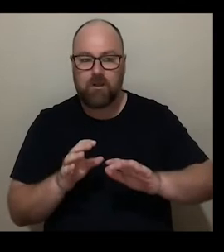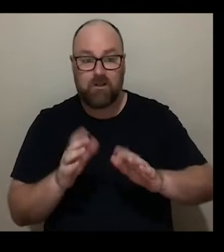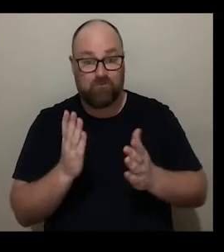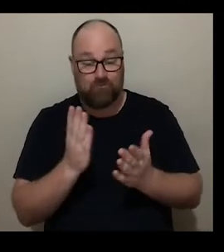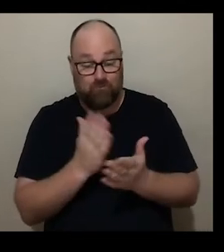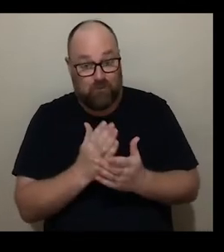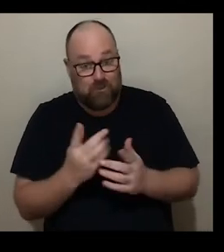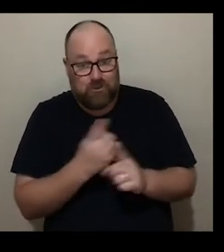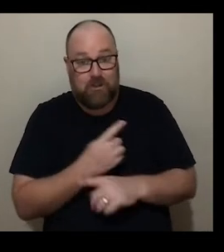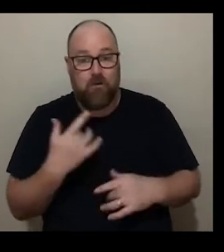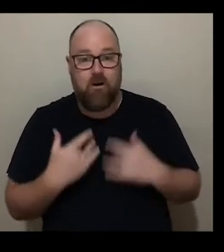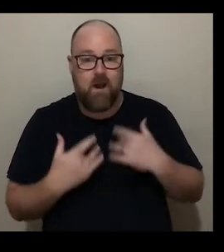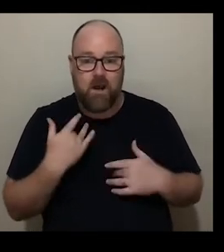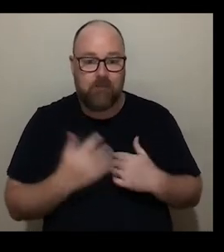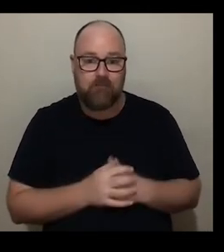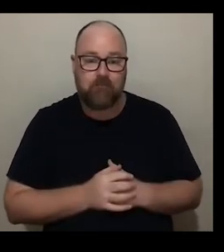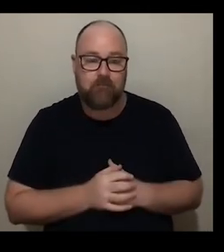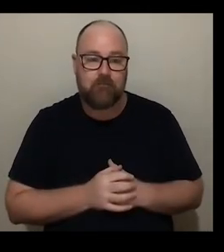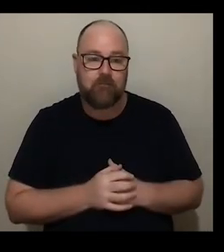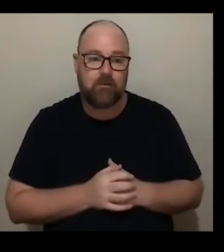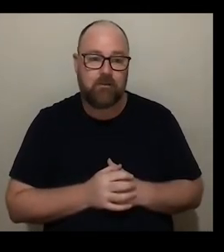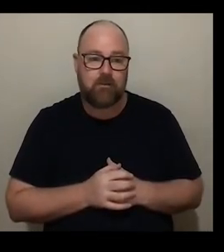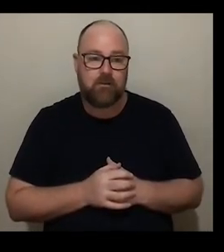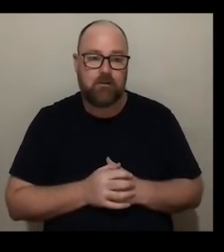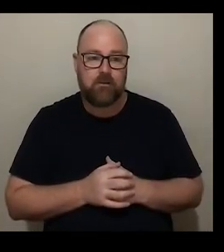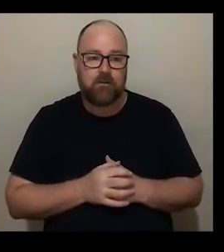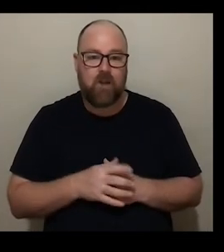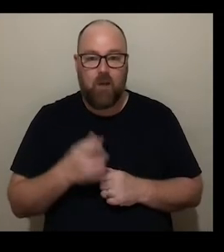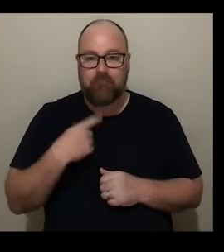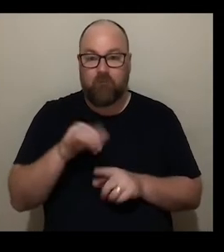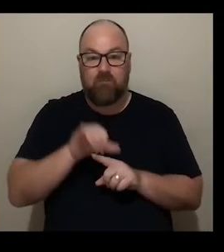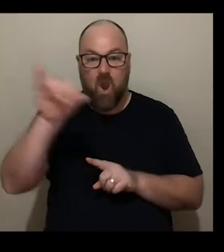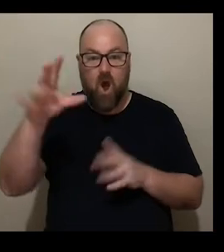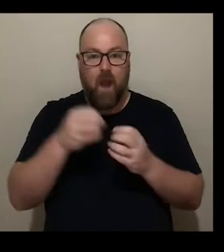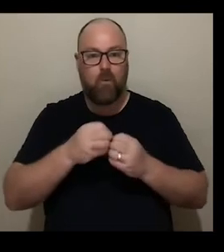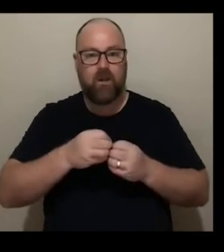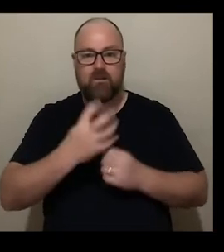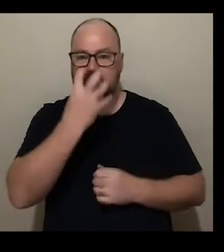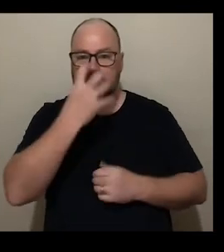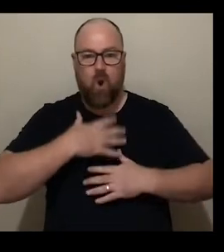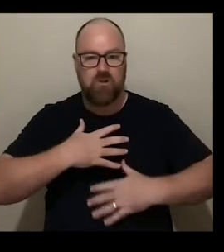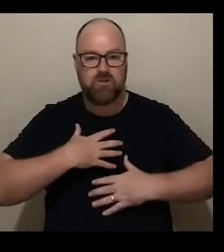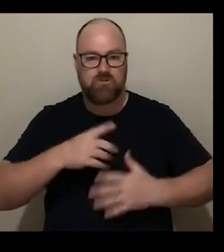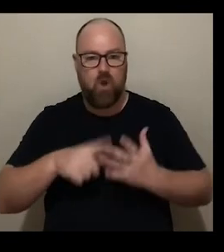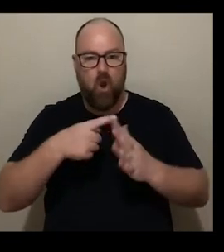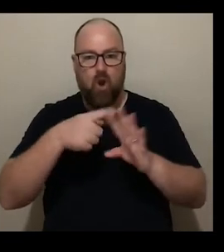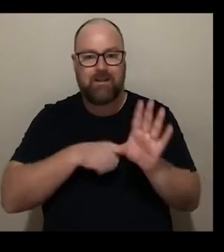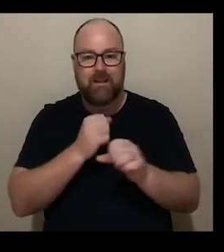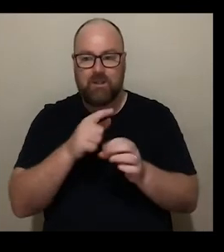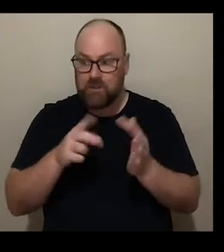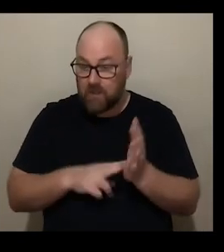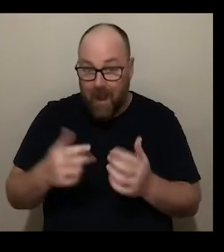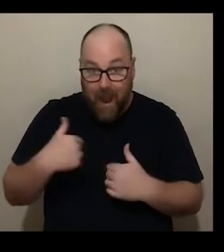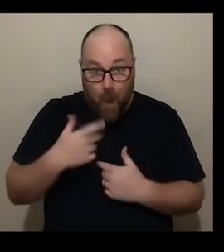life-changing it was life-changing because obviously I fly with oxygen I didn't know how I was going to manage being in a different country for six weeks